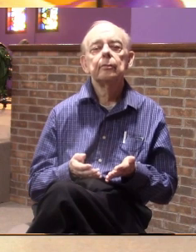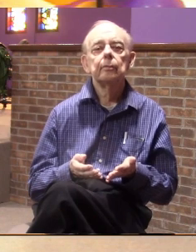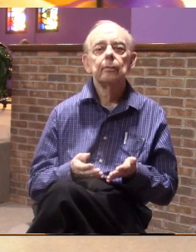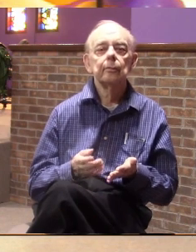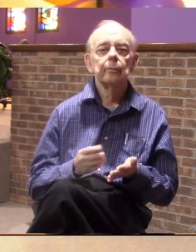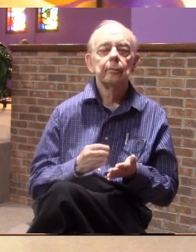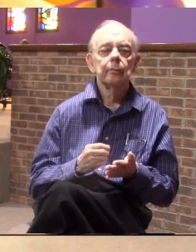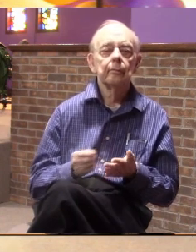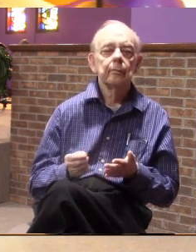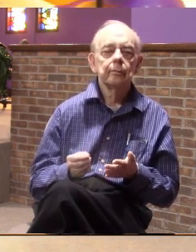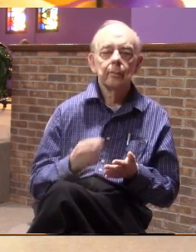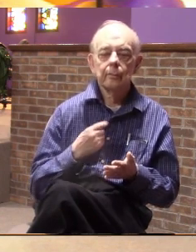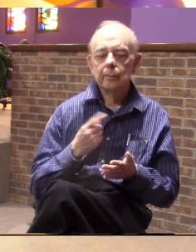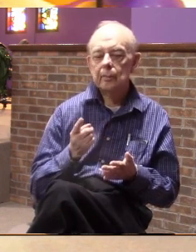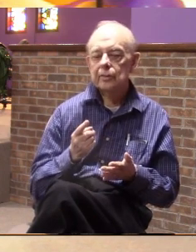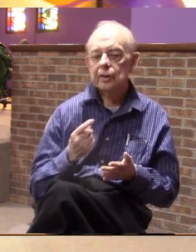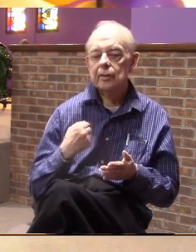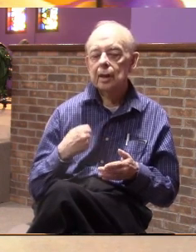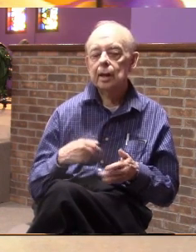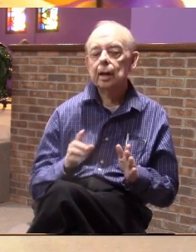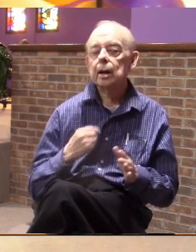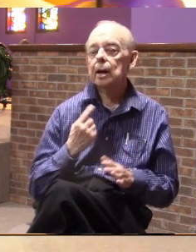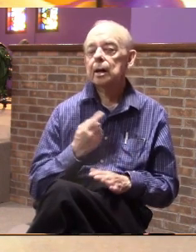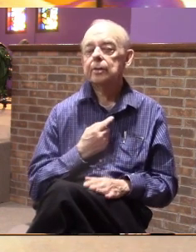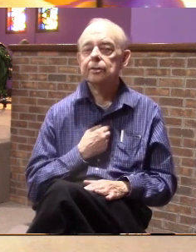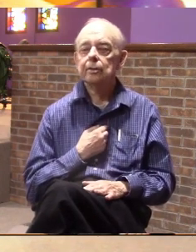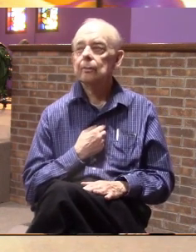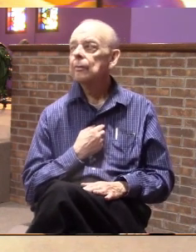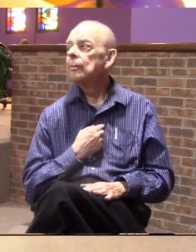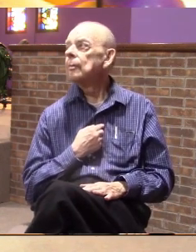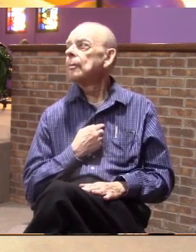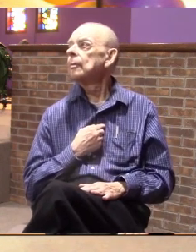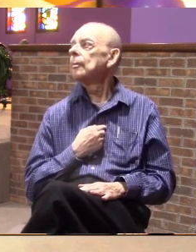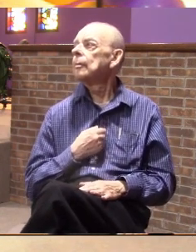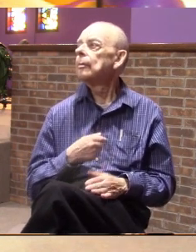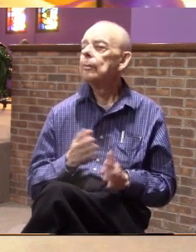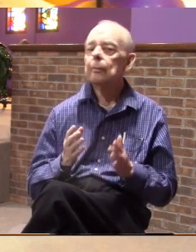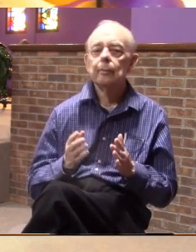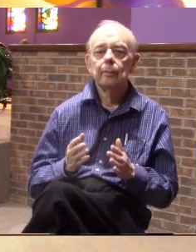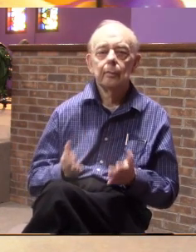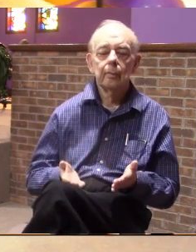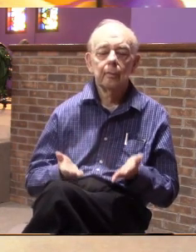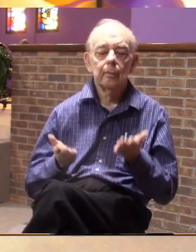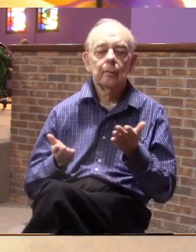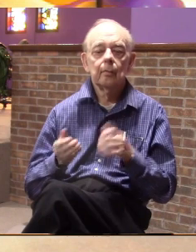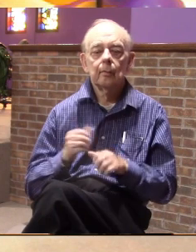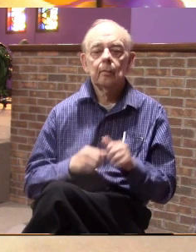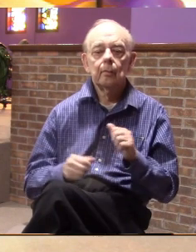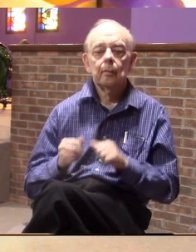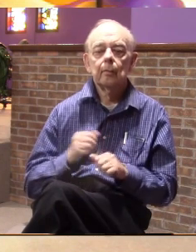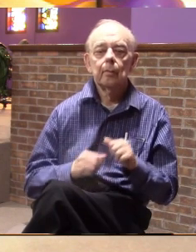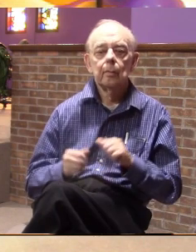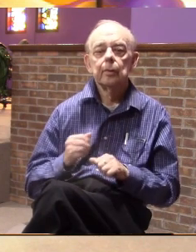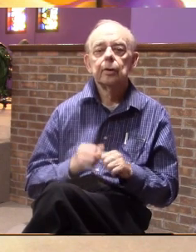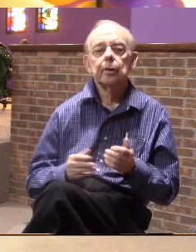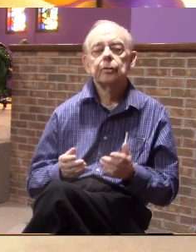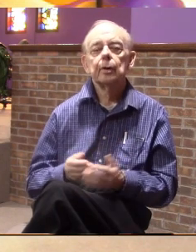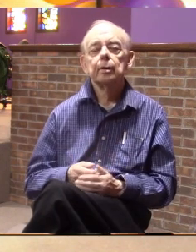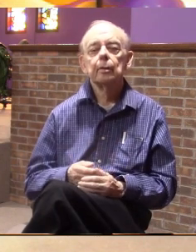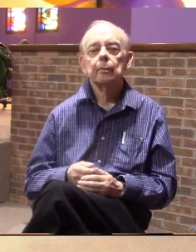he says let us he said let us urge each other or let us provoke